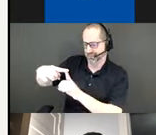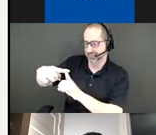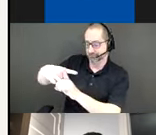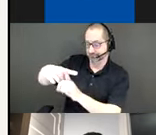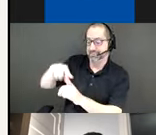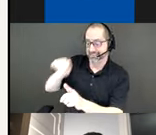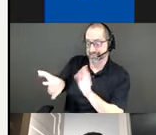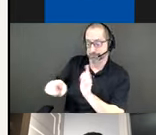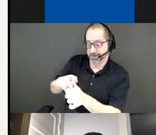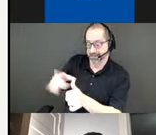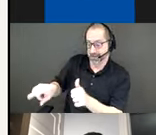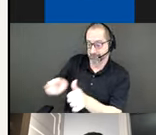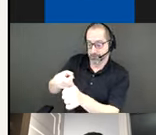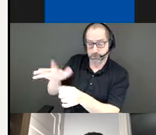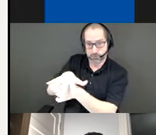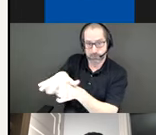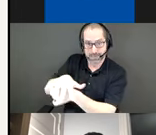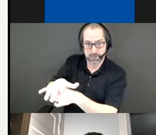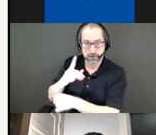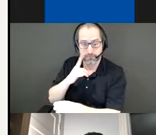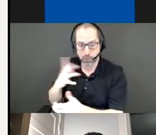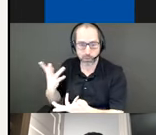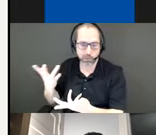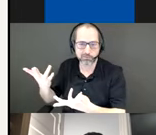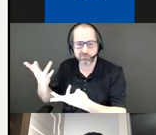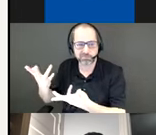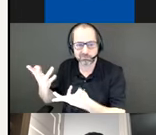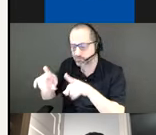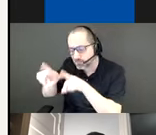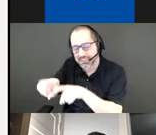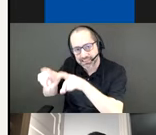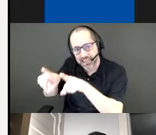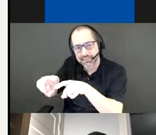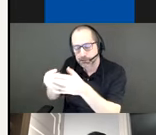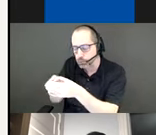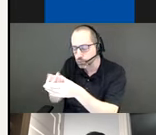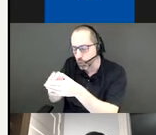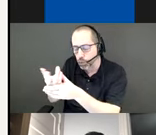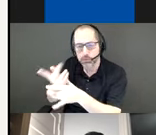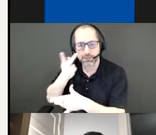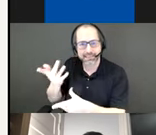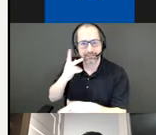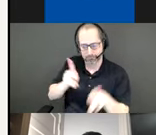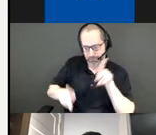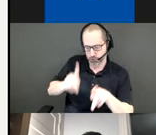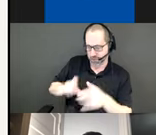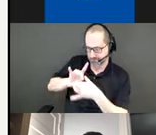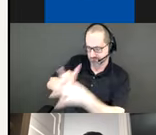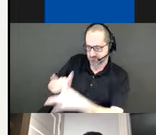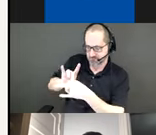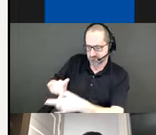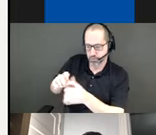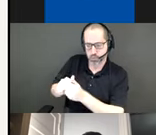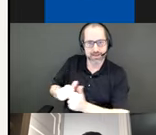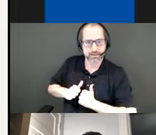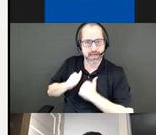location for a laboratory and the first interactive experimental expression of patina of life.